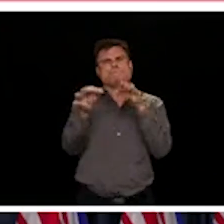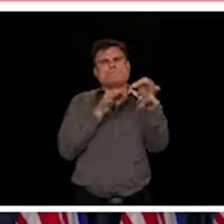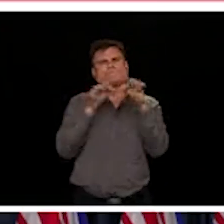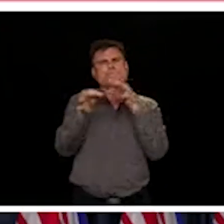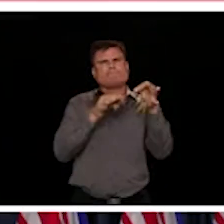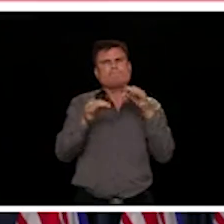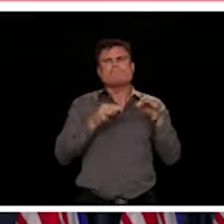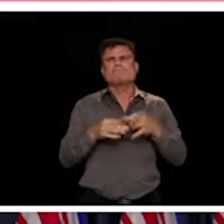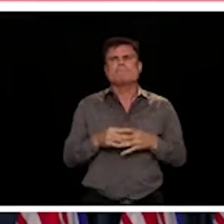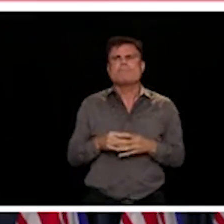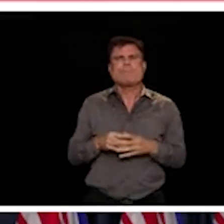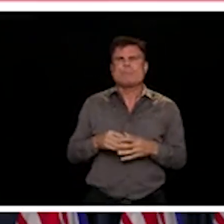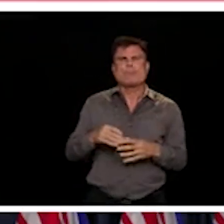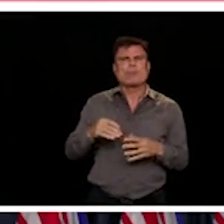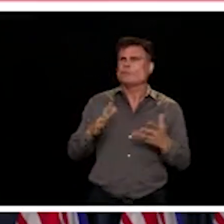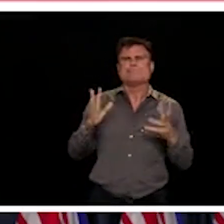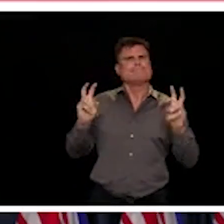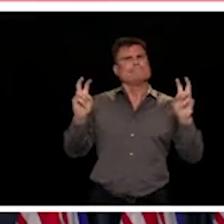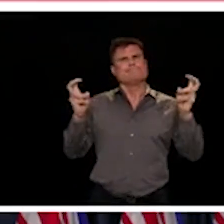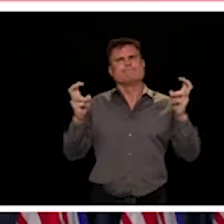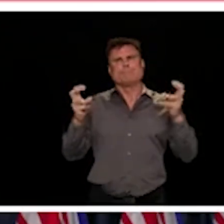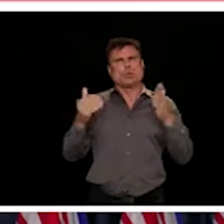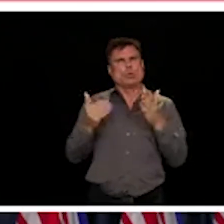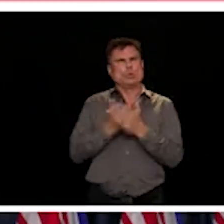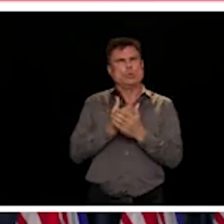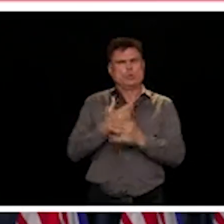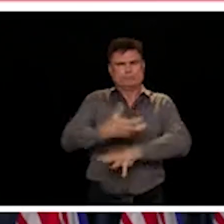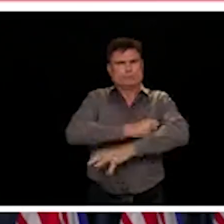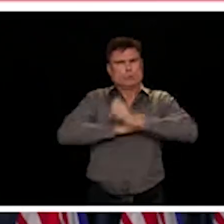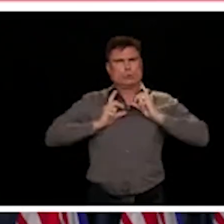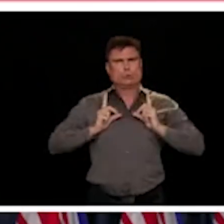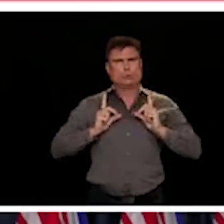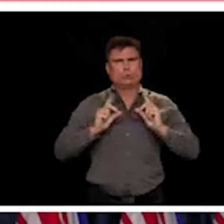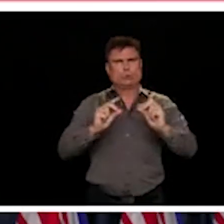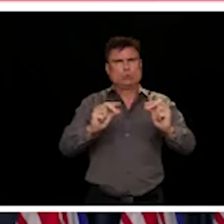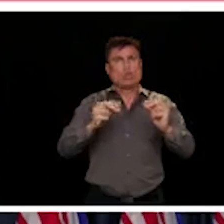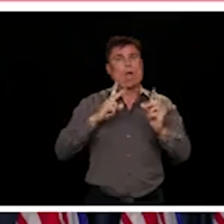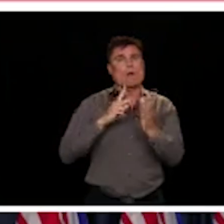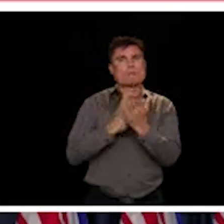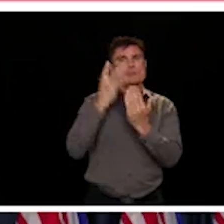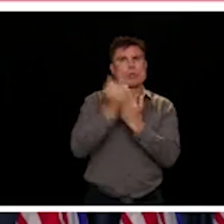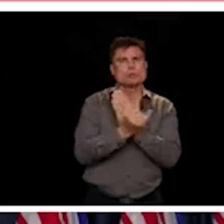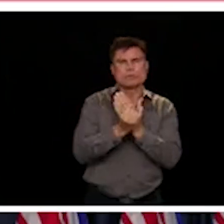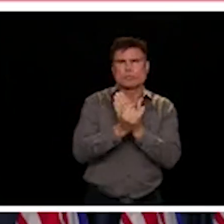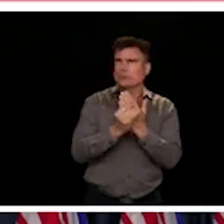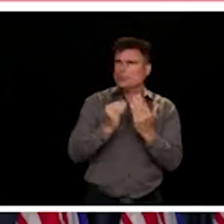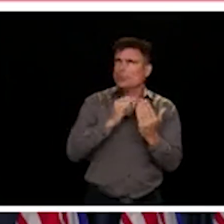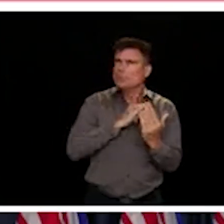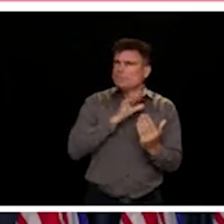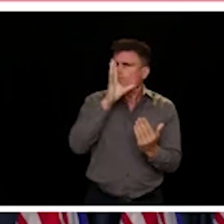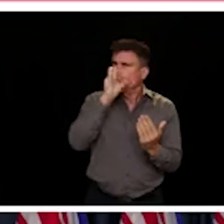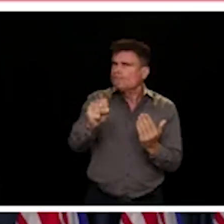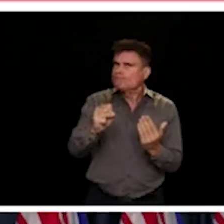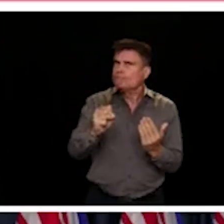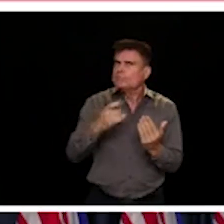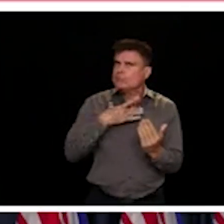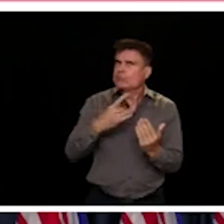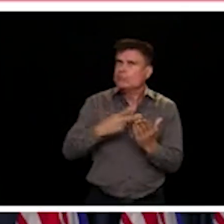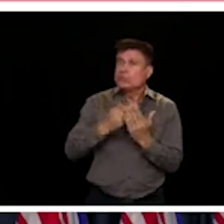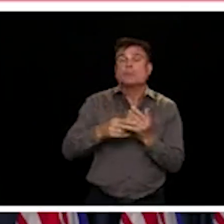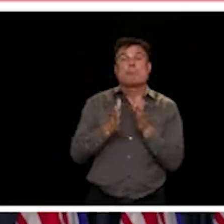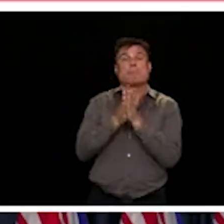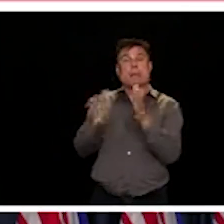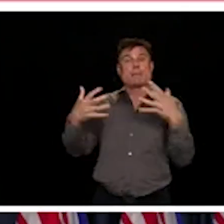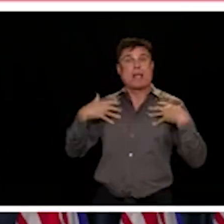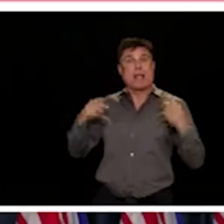these is a fascinating project that's being worked on at the public health lab at the BC Centre for Disease Control, where we have some